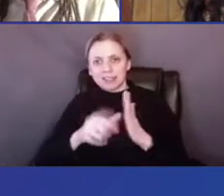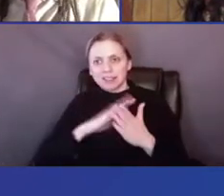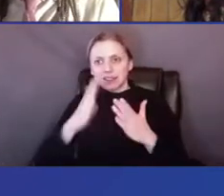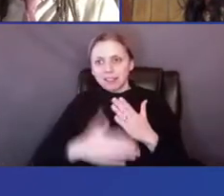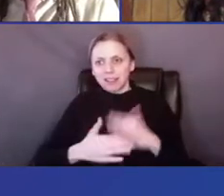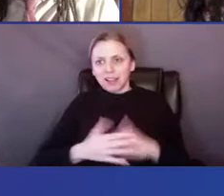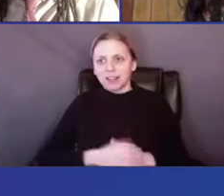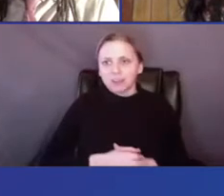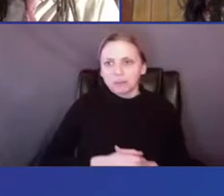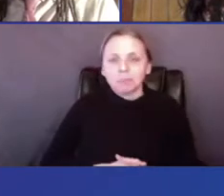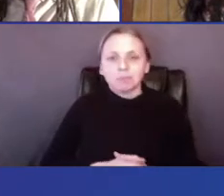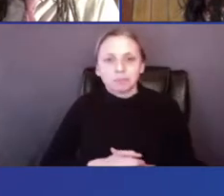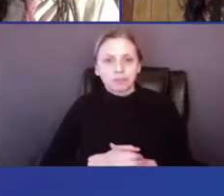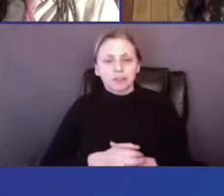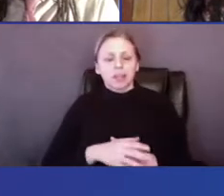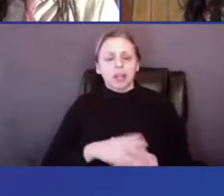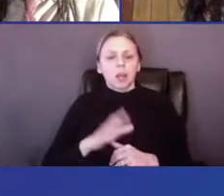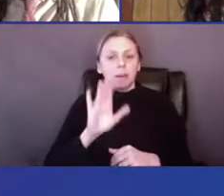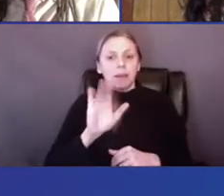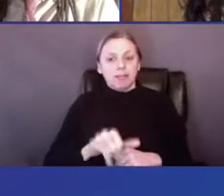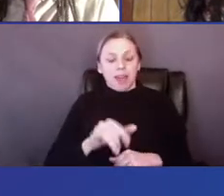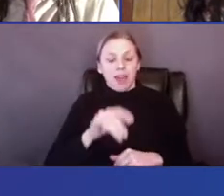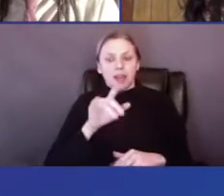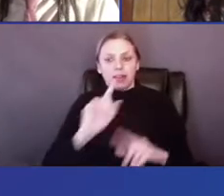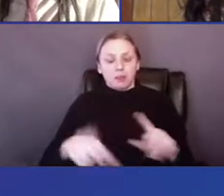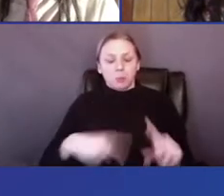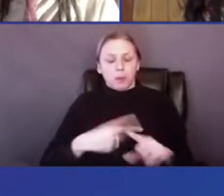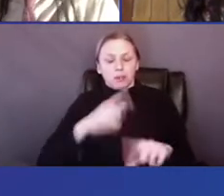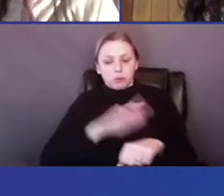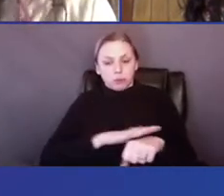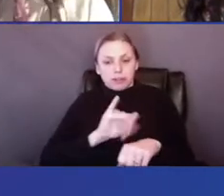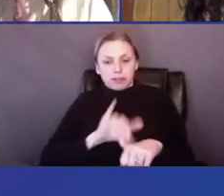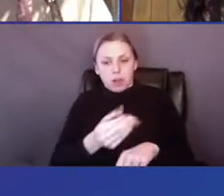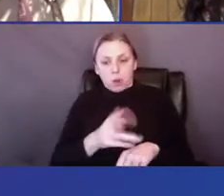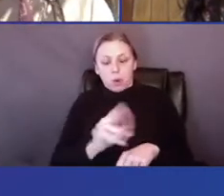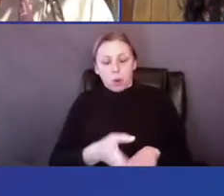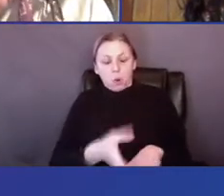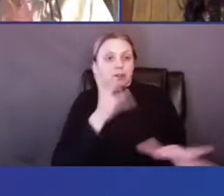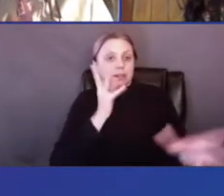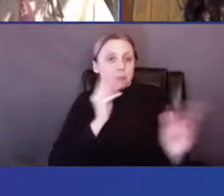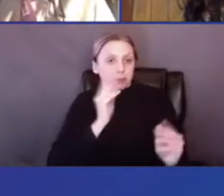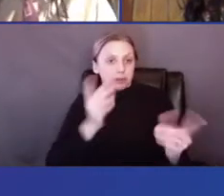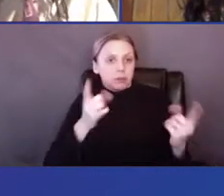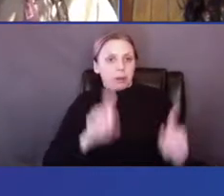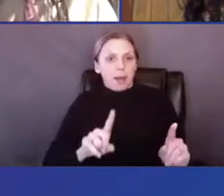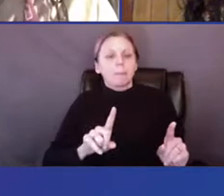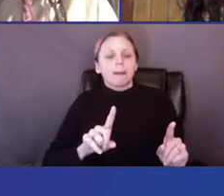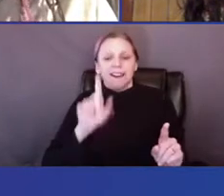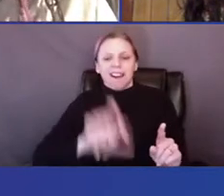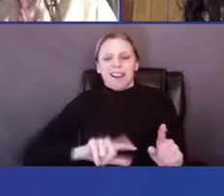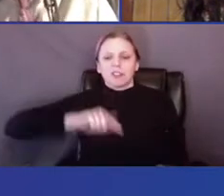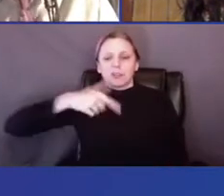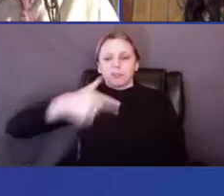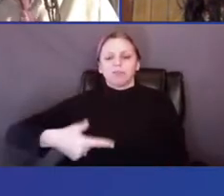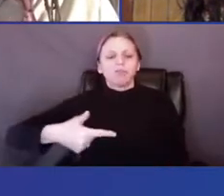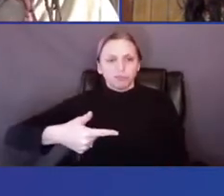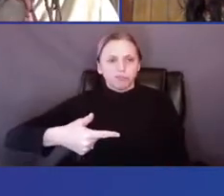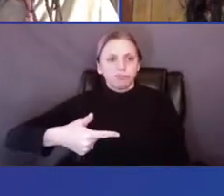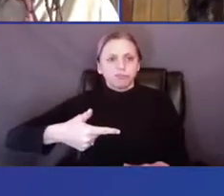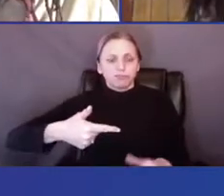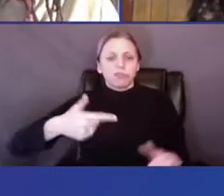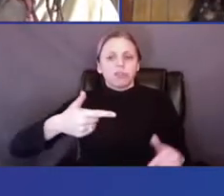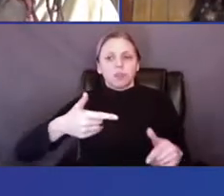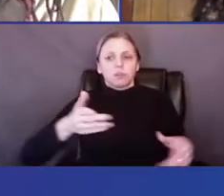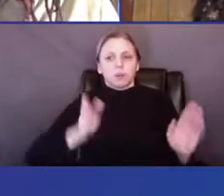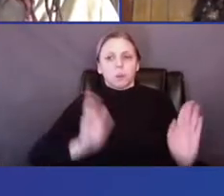has surfaced in their own experience. So I am getting the call that I'm going to kick it back to the organizers, except to